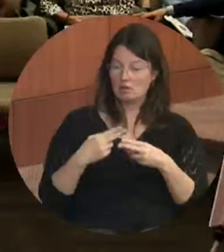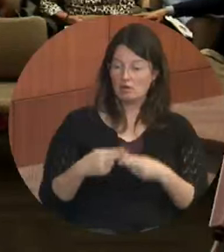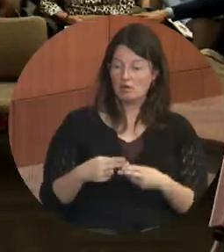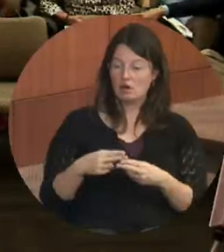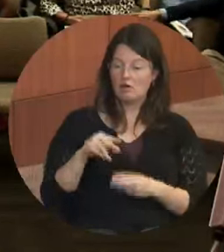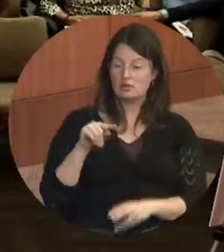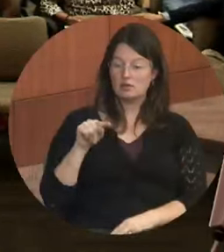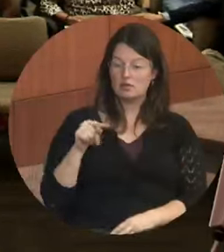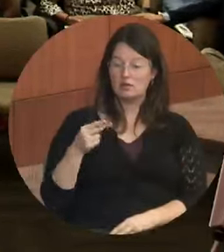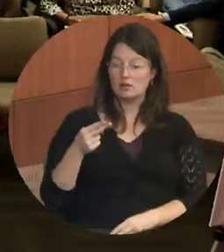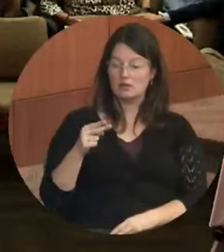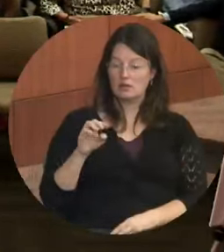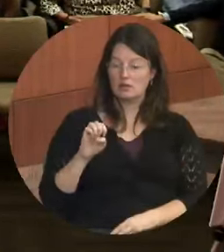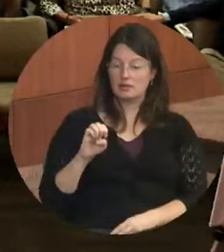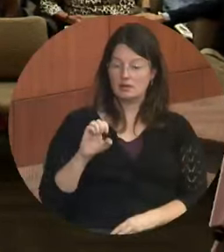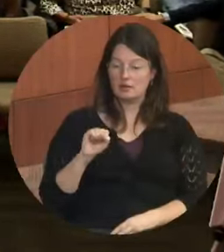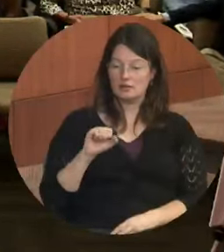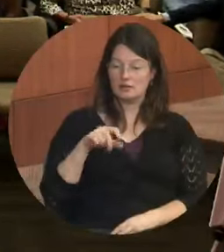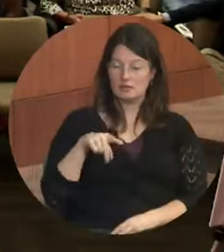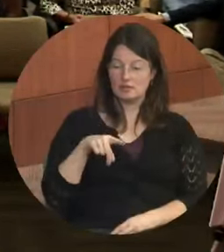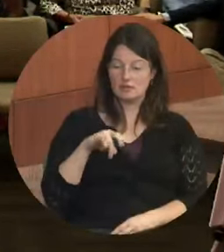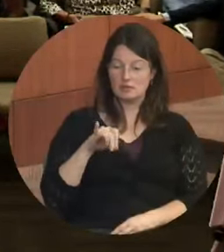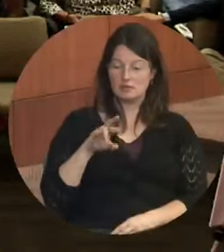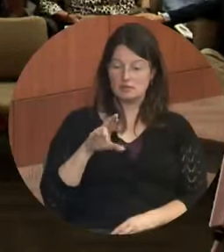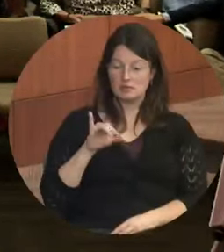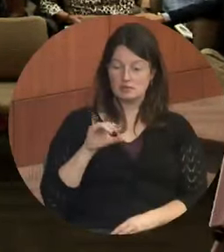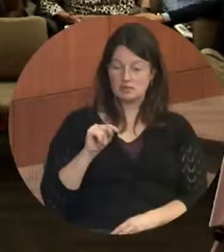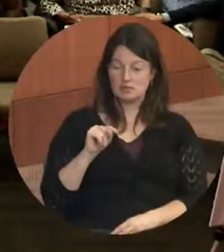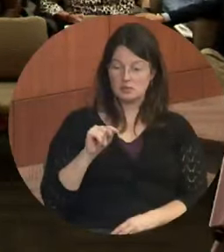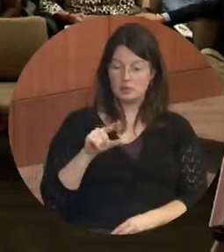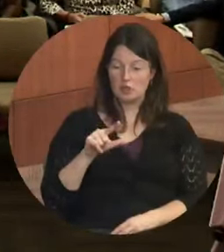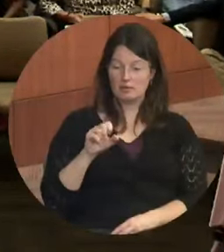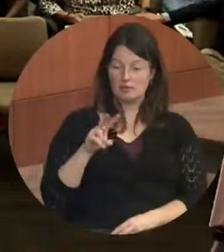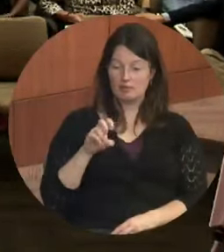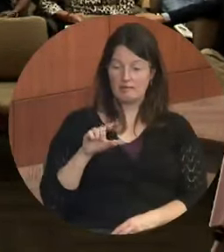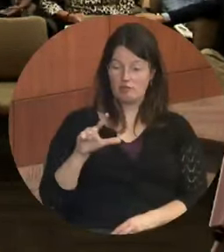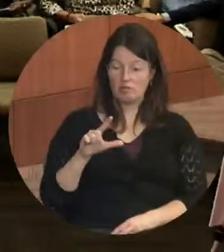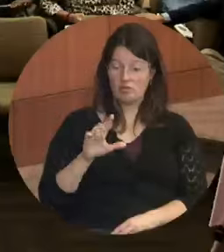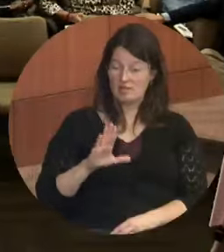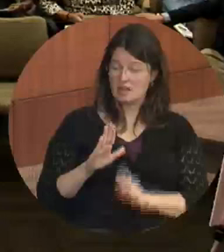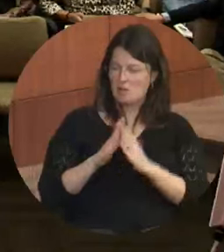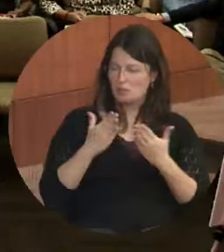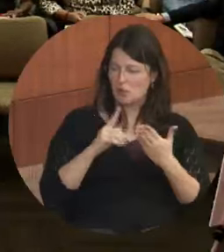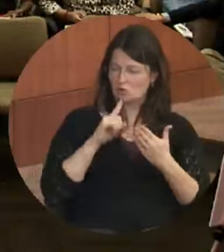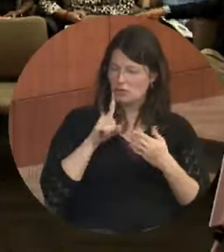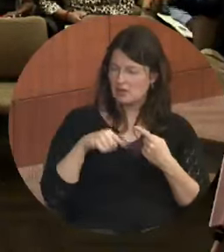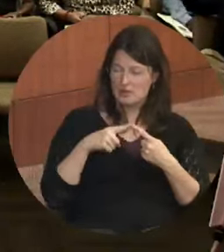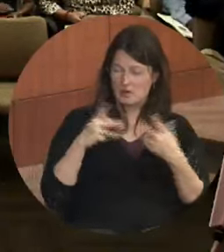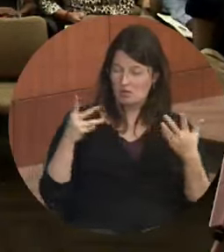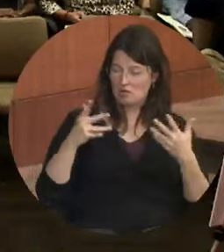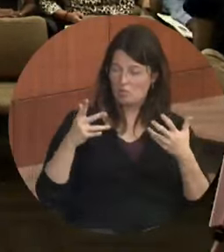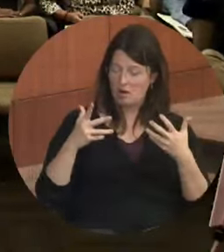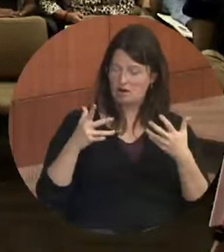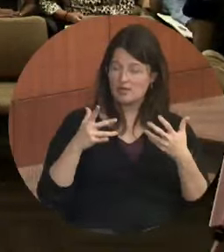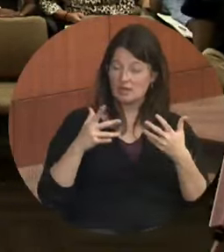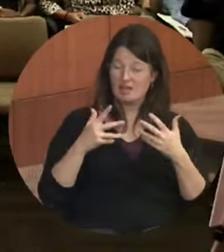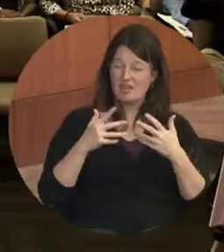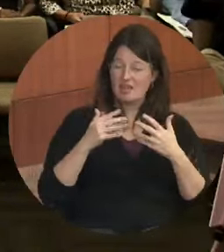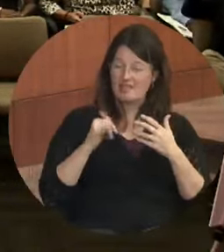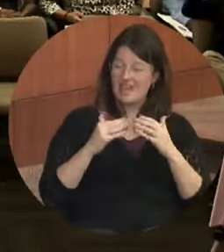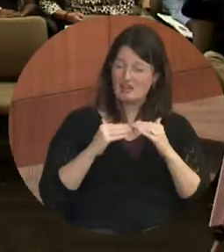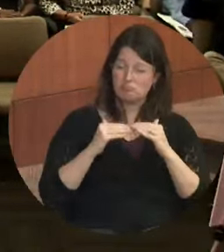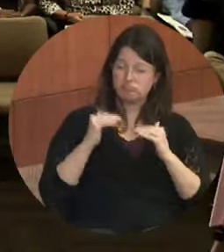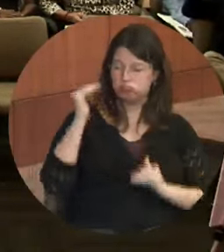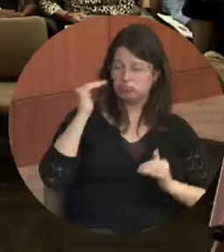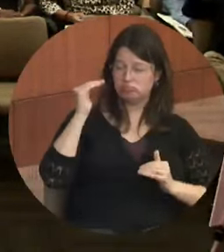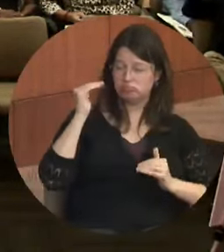The Spirit Level. And the theme of that book is that, uh, ongoing or growing disparities and equities